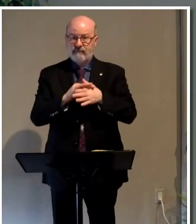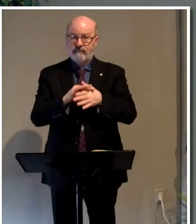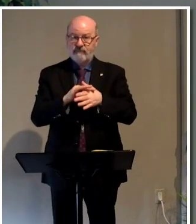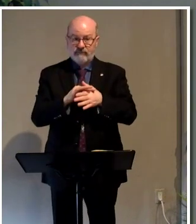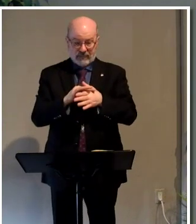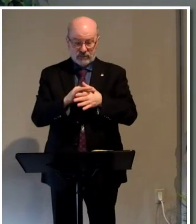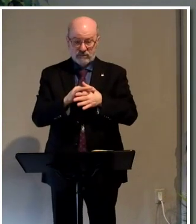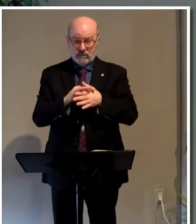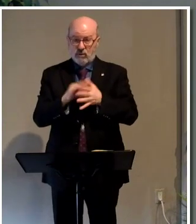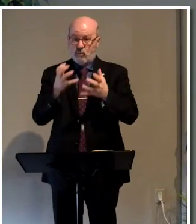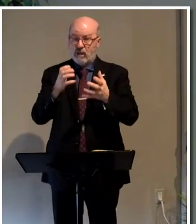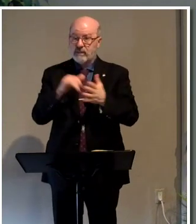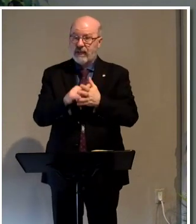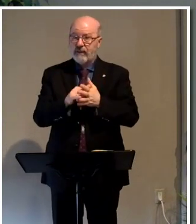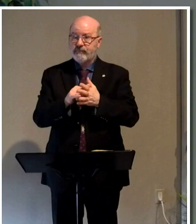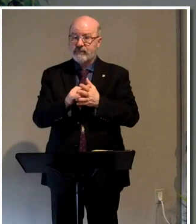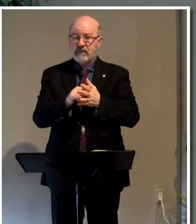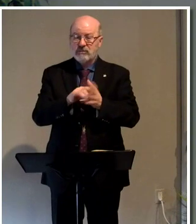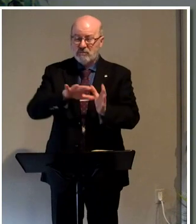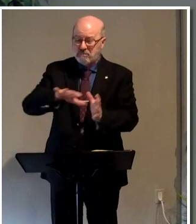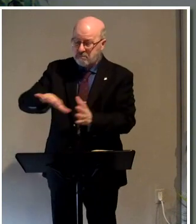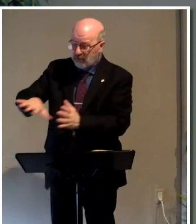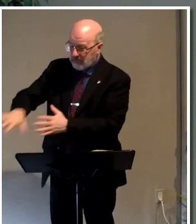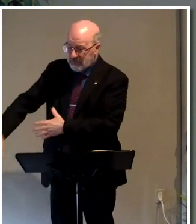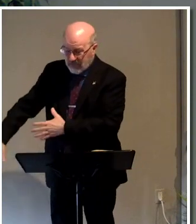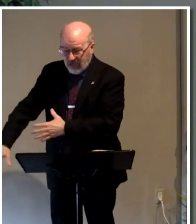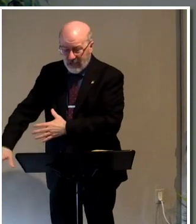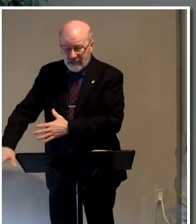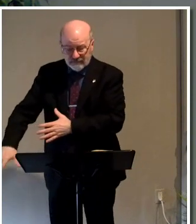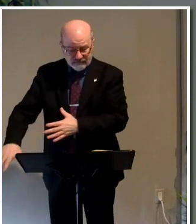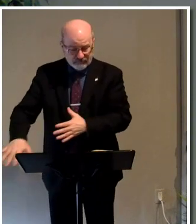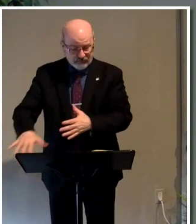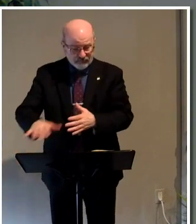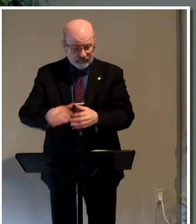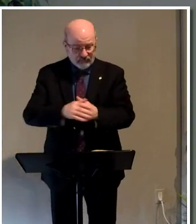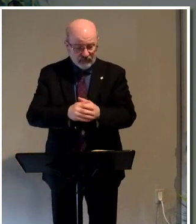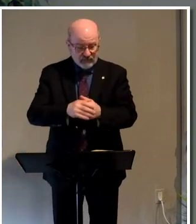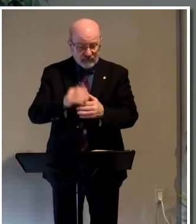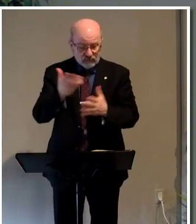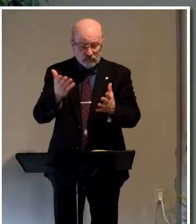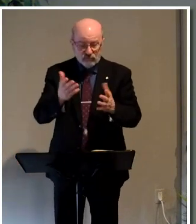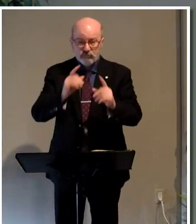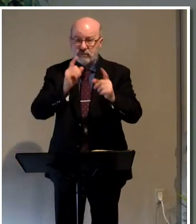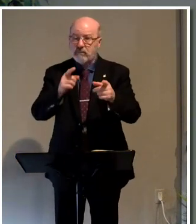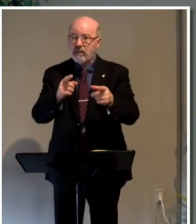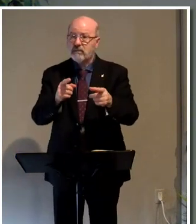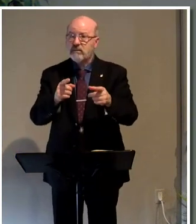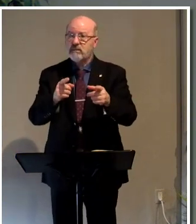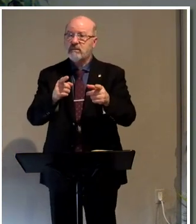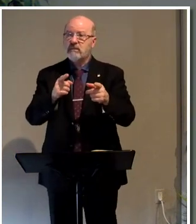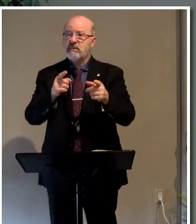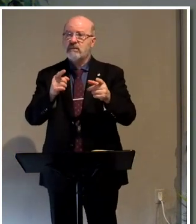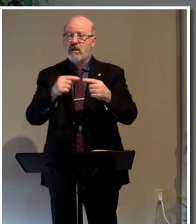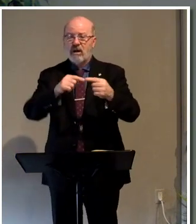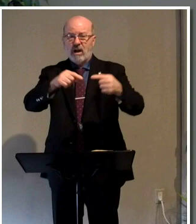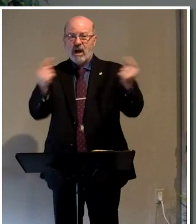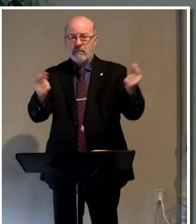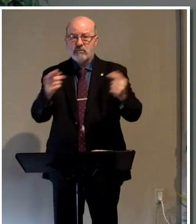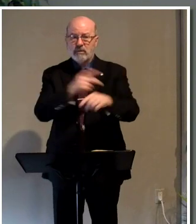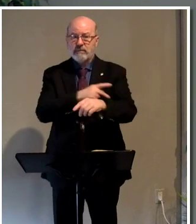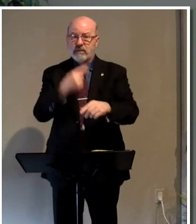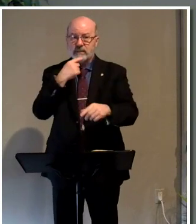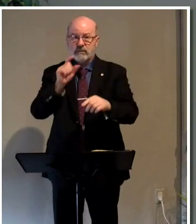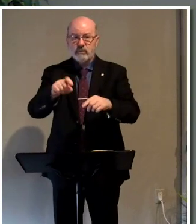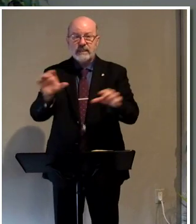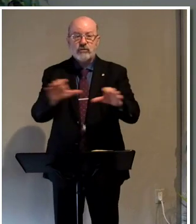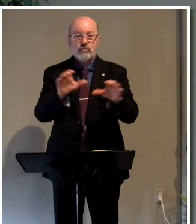land there. So put those aside. Lay those aside. Right. So those responses are completely opposite of what Peter said we should